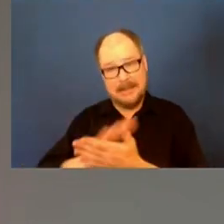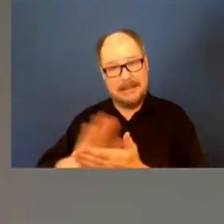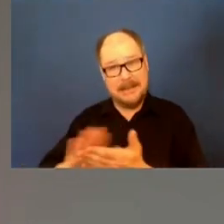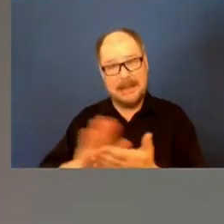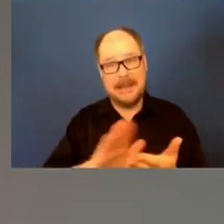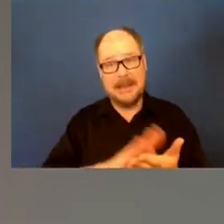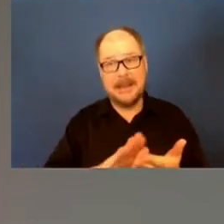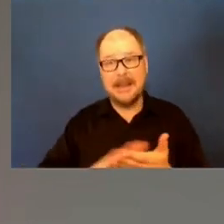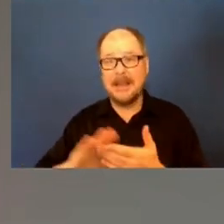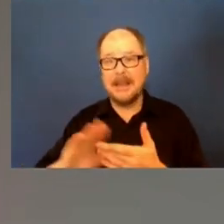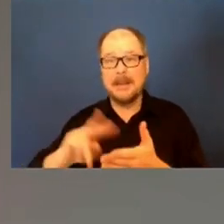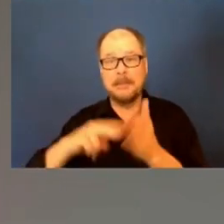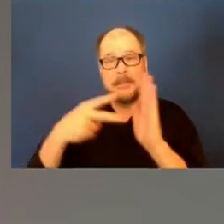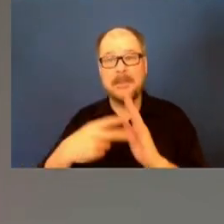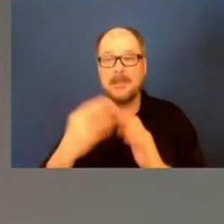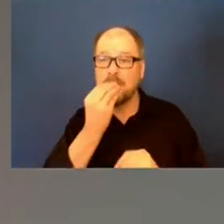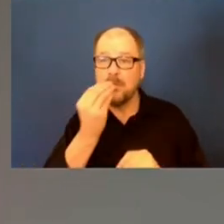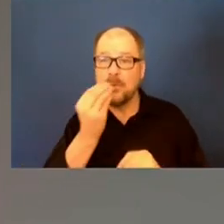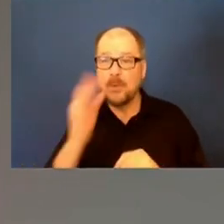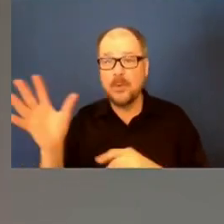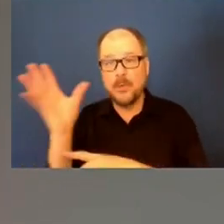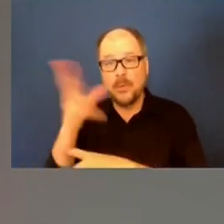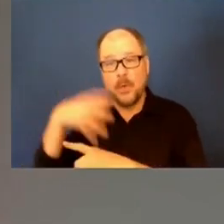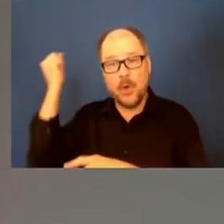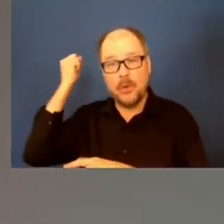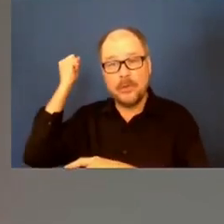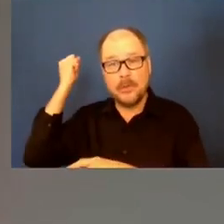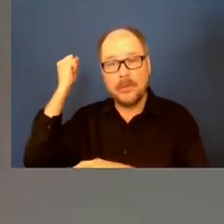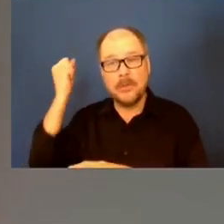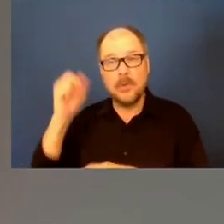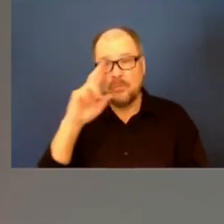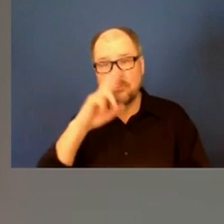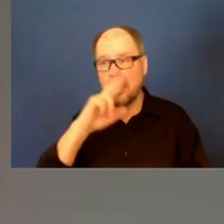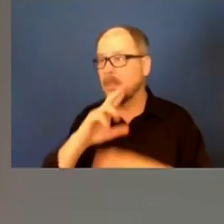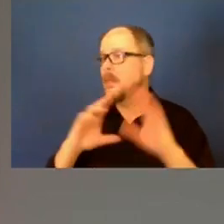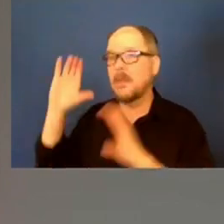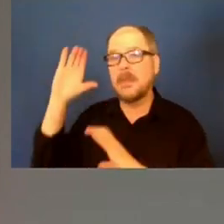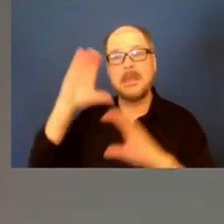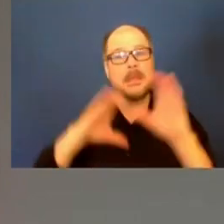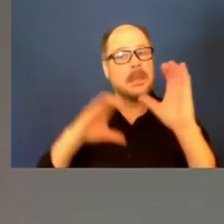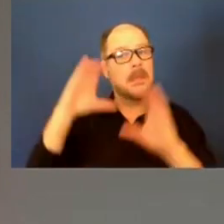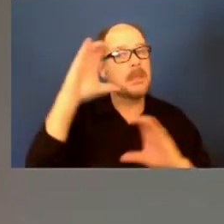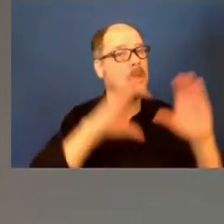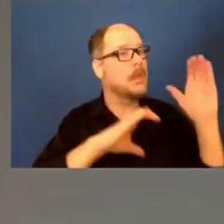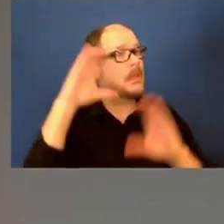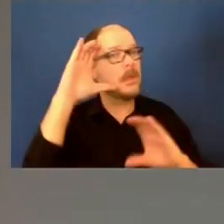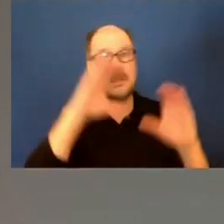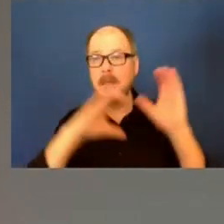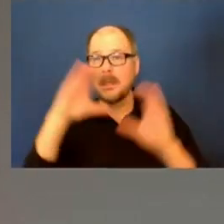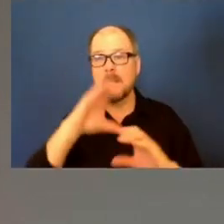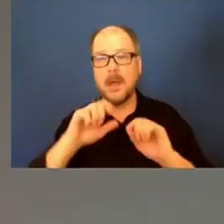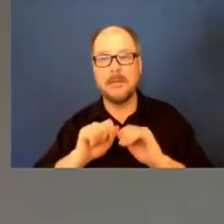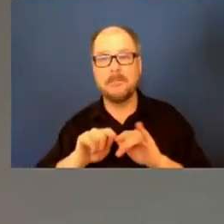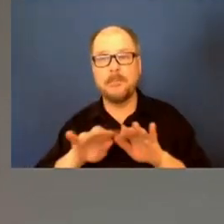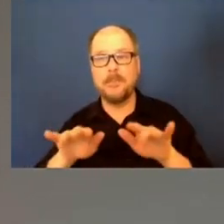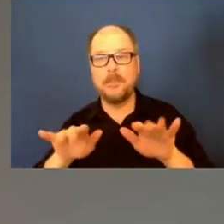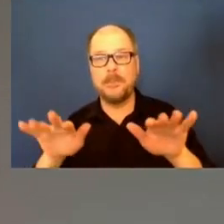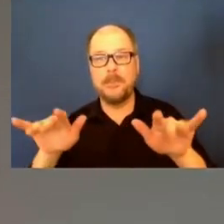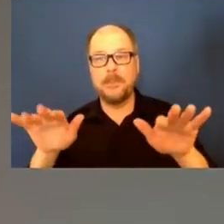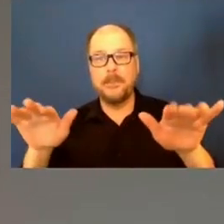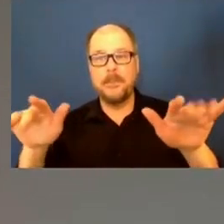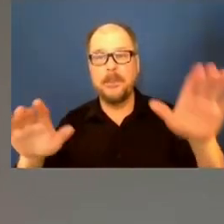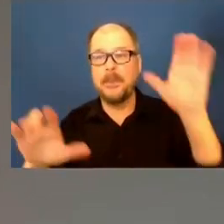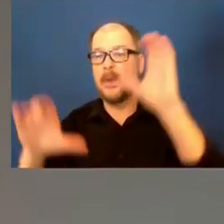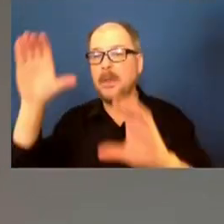and you uncover places where the rats might be nesting and those sorts of things. But the